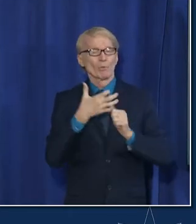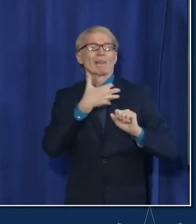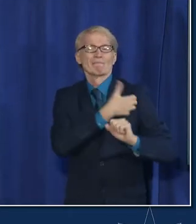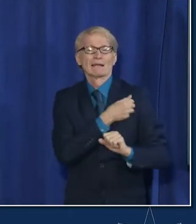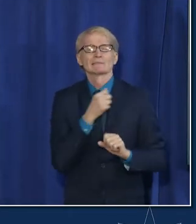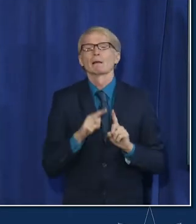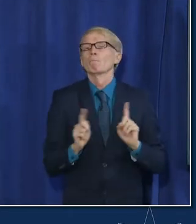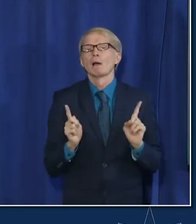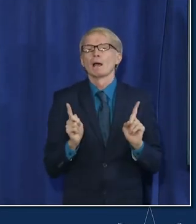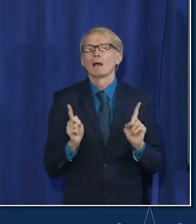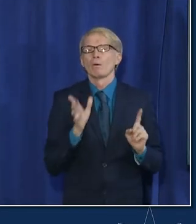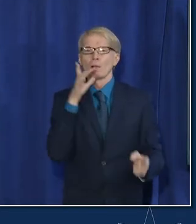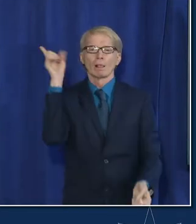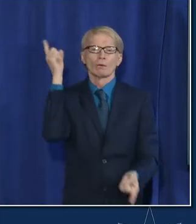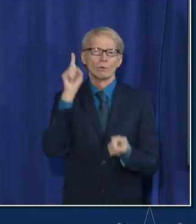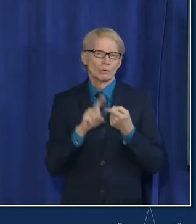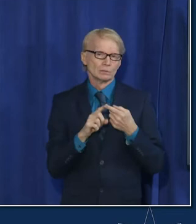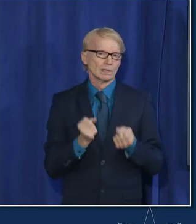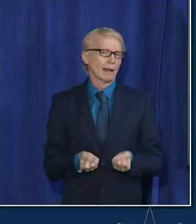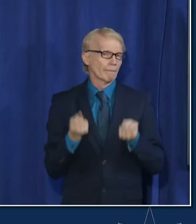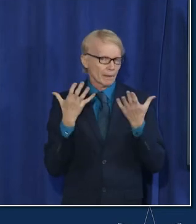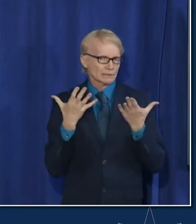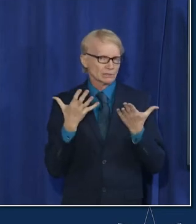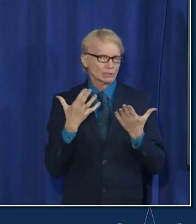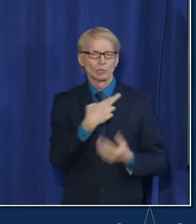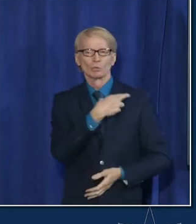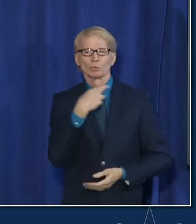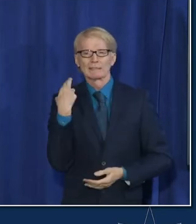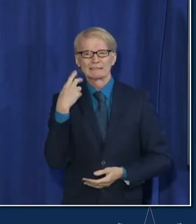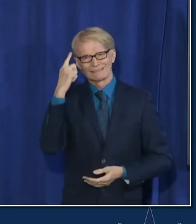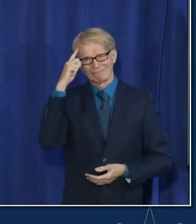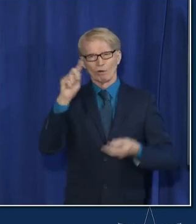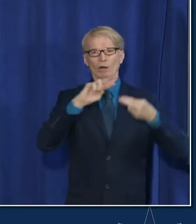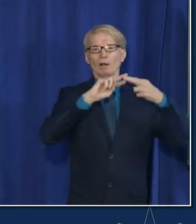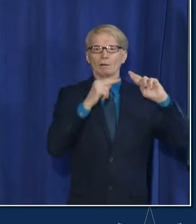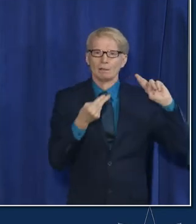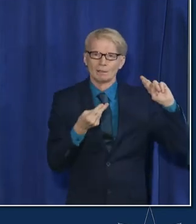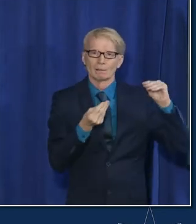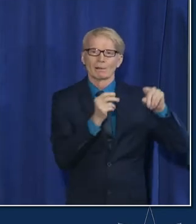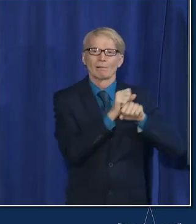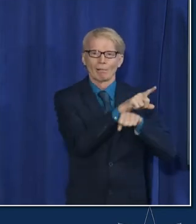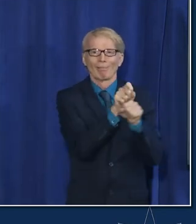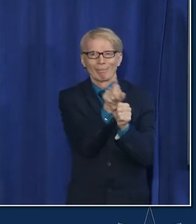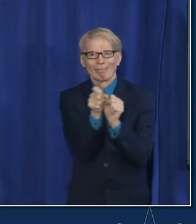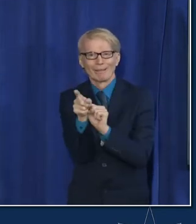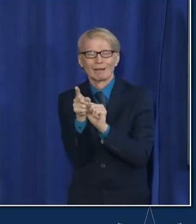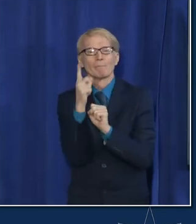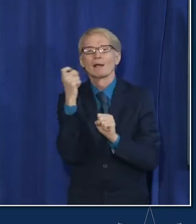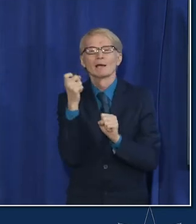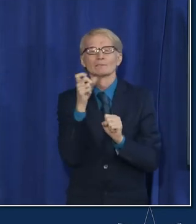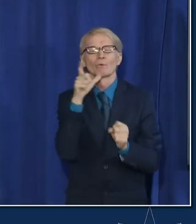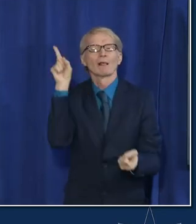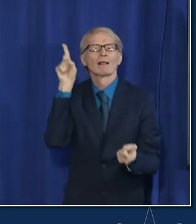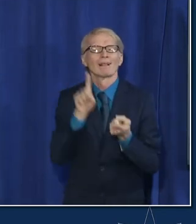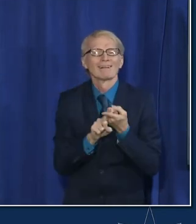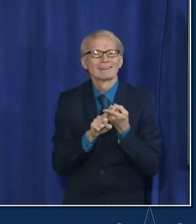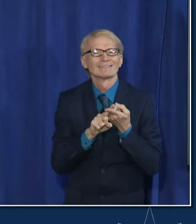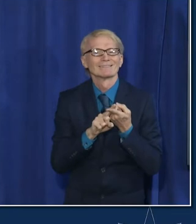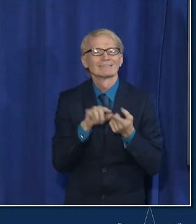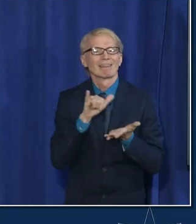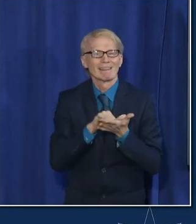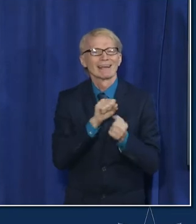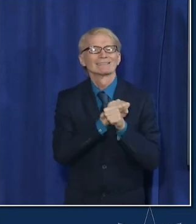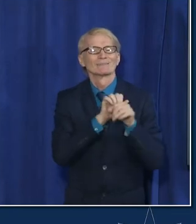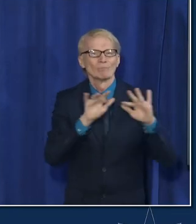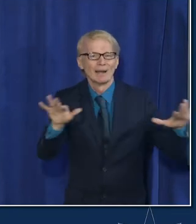helps cut down the risk for mutations because it cuts down the risk of spread when we see mutations is